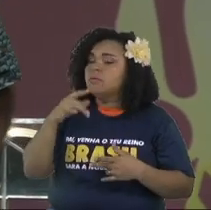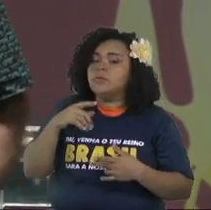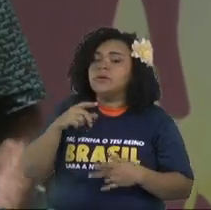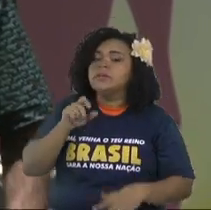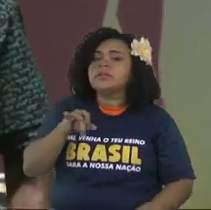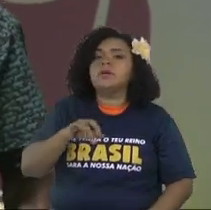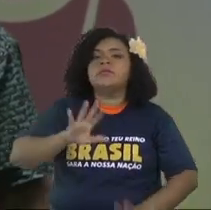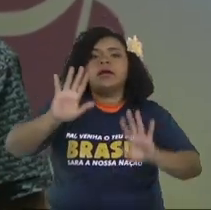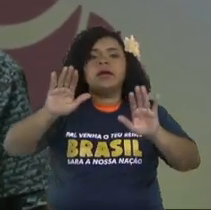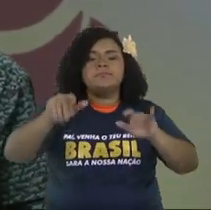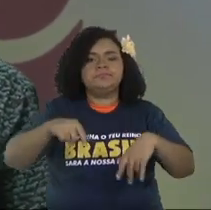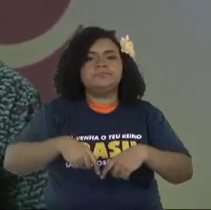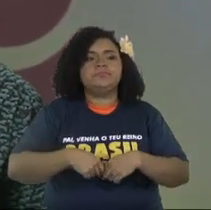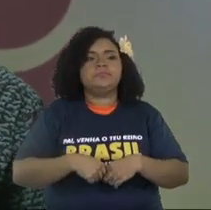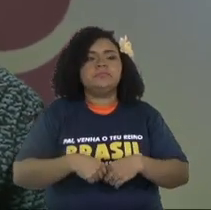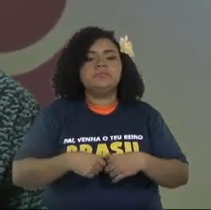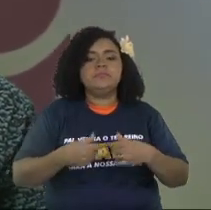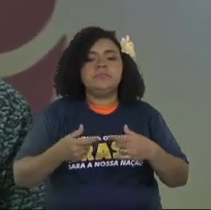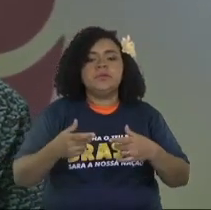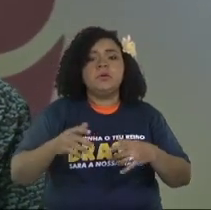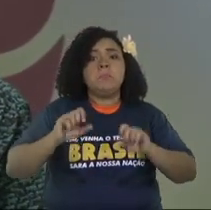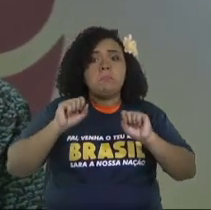there are people that